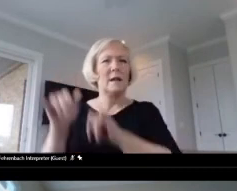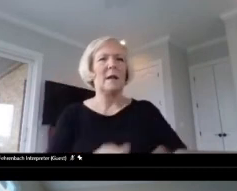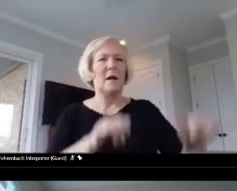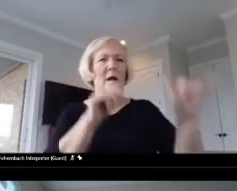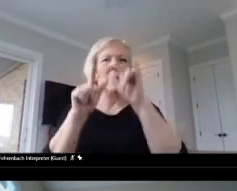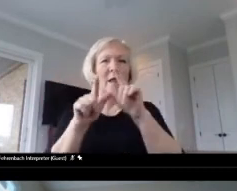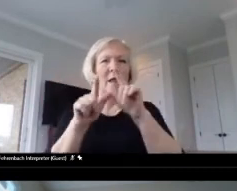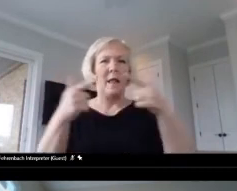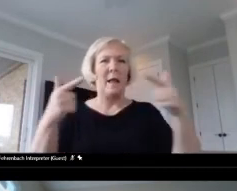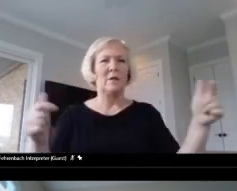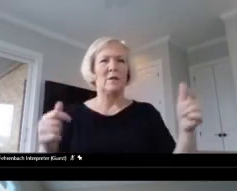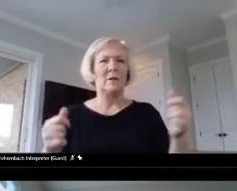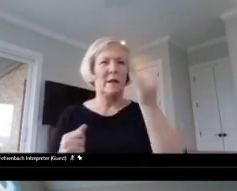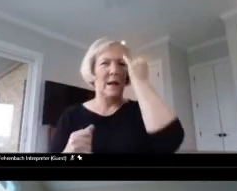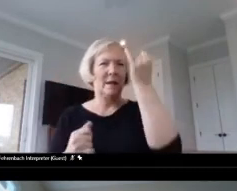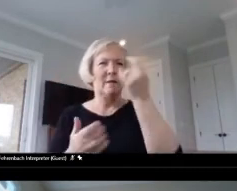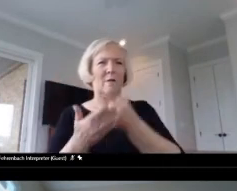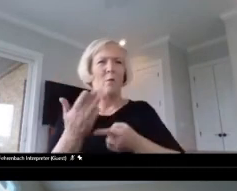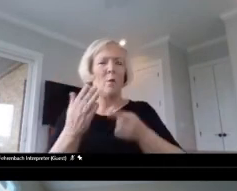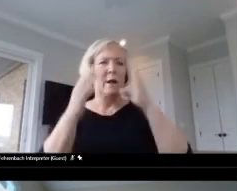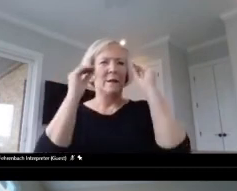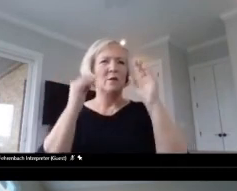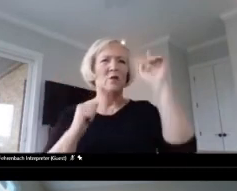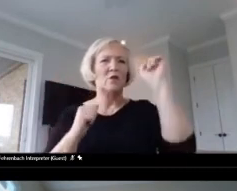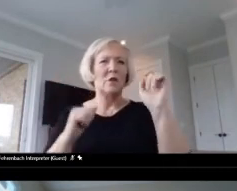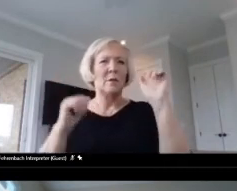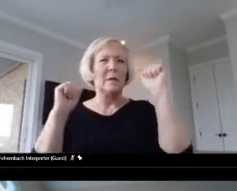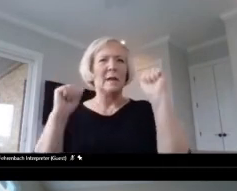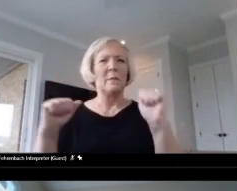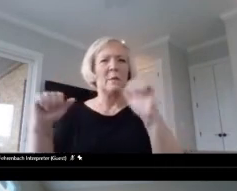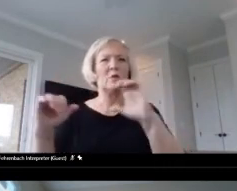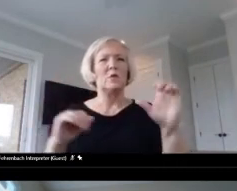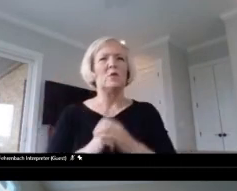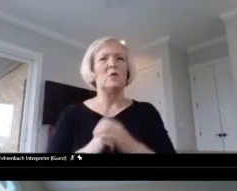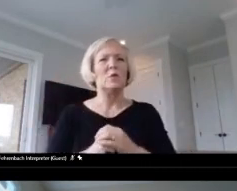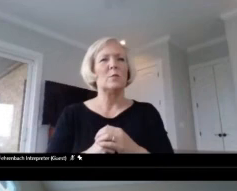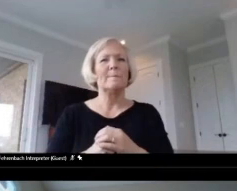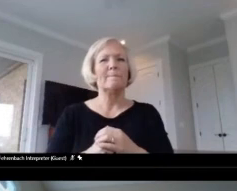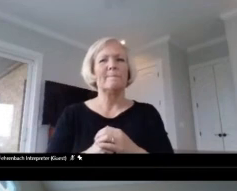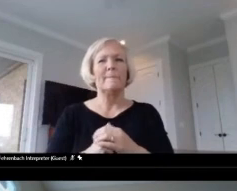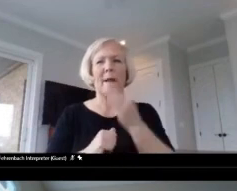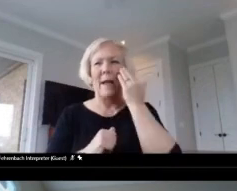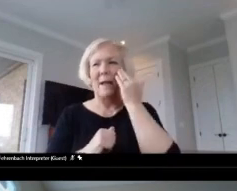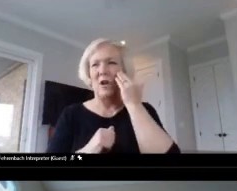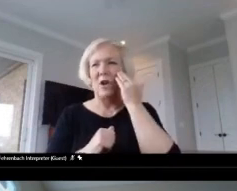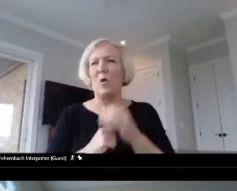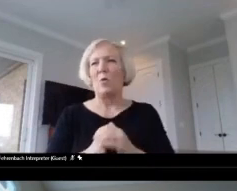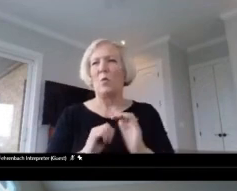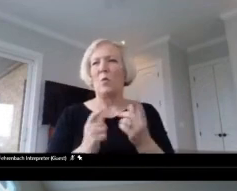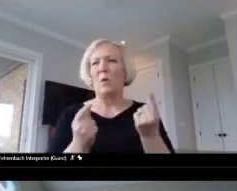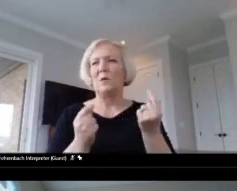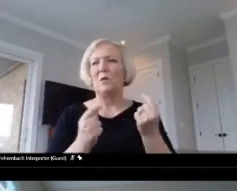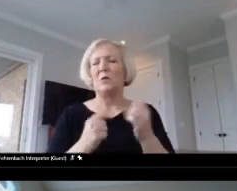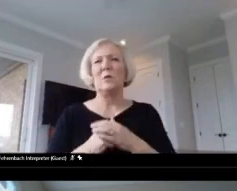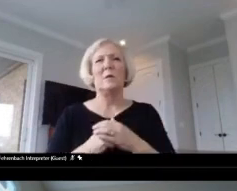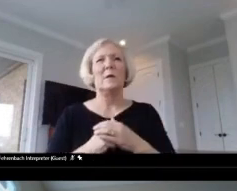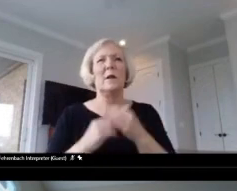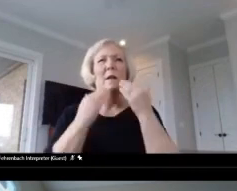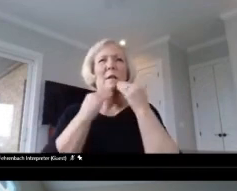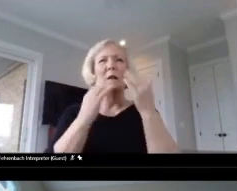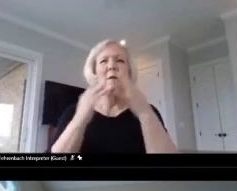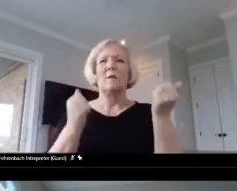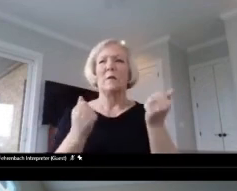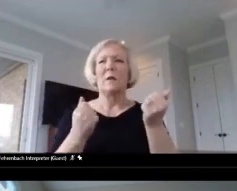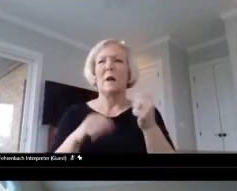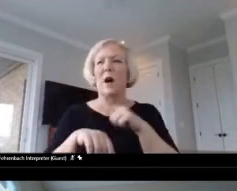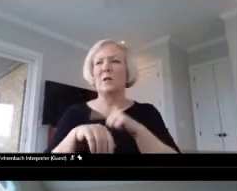idea for what teachers should be able to do, should know and be able to do. thanks so much for that. Well, we are just about out of